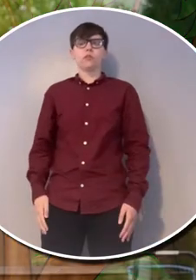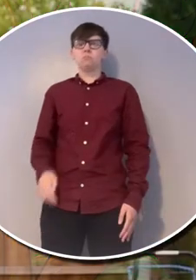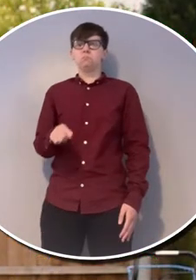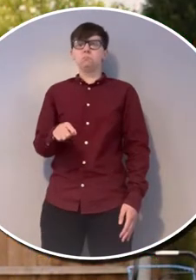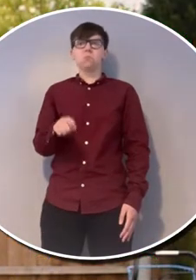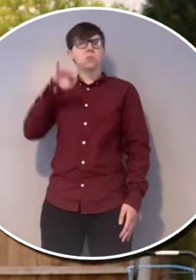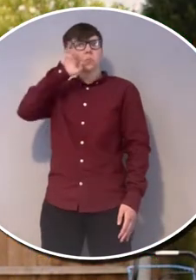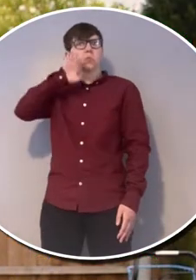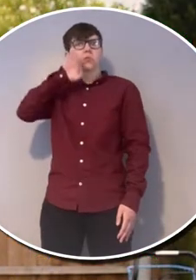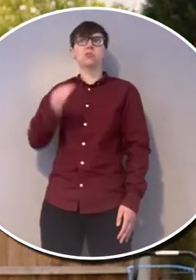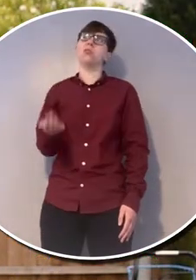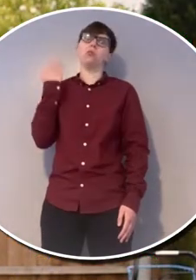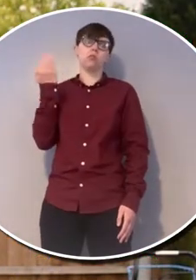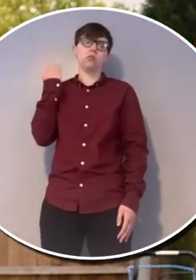wood.